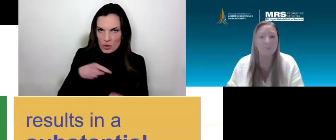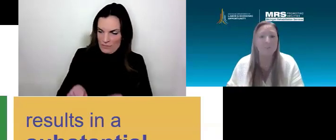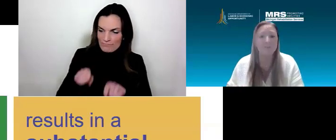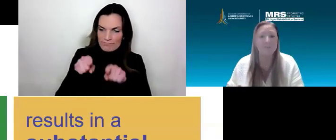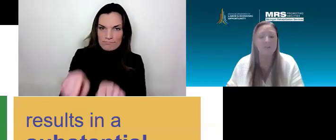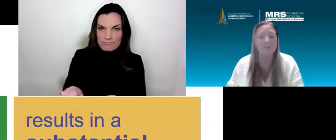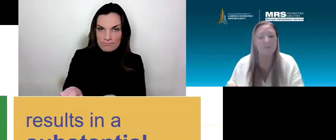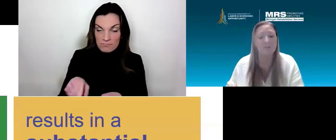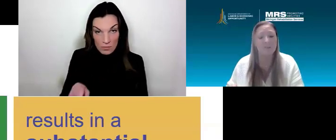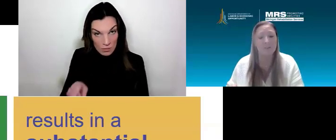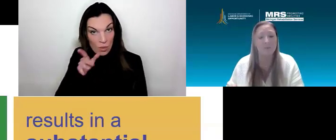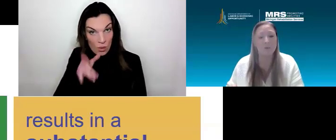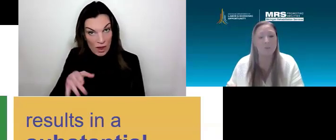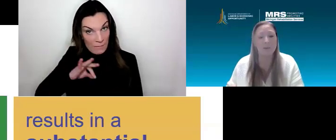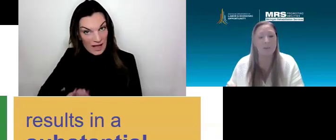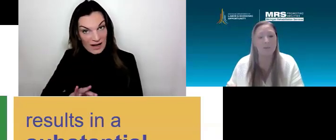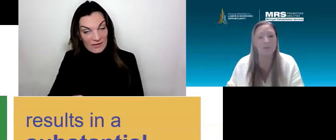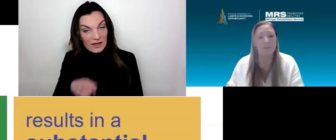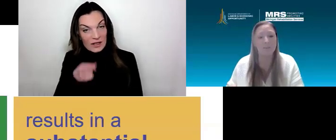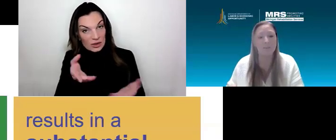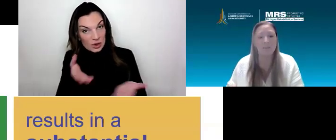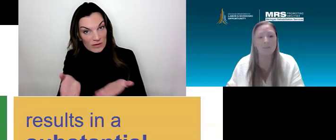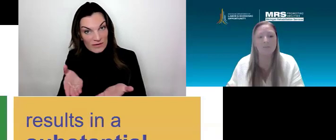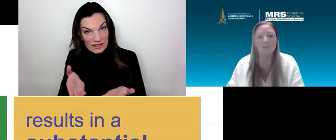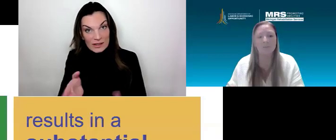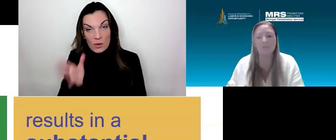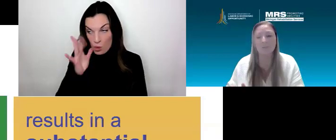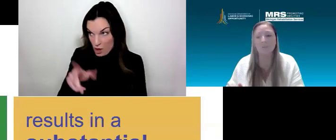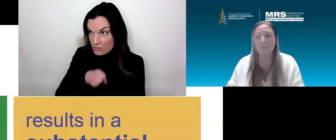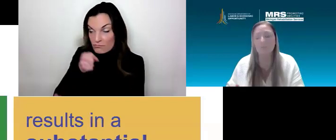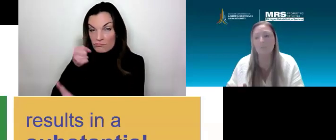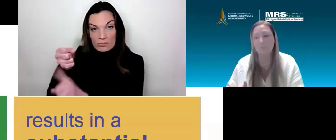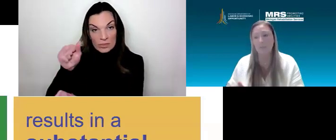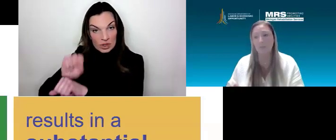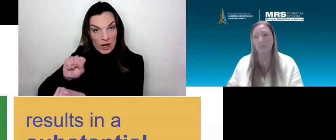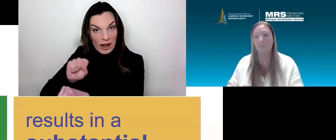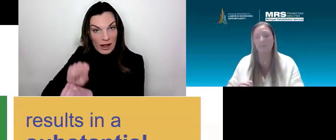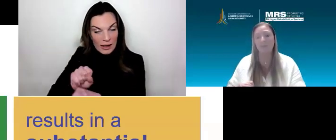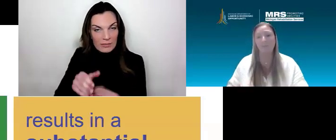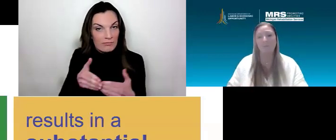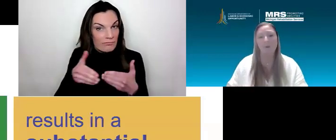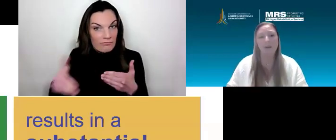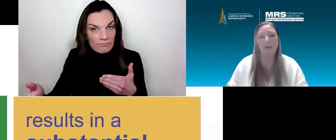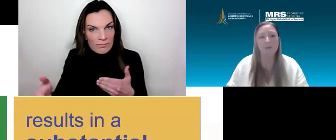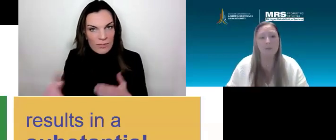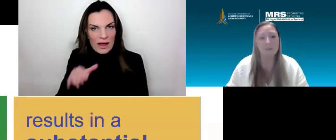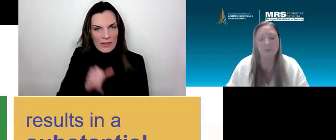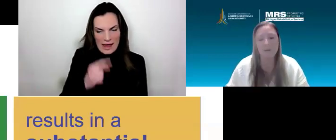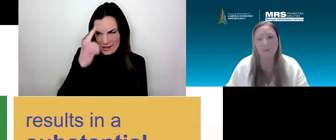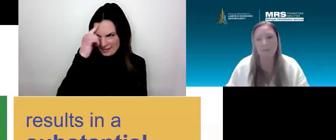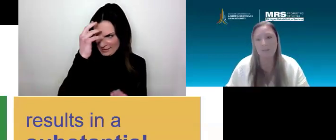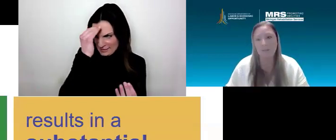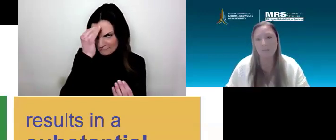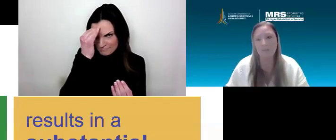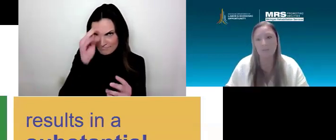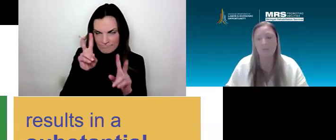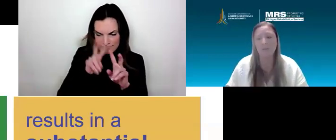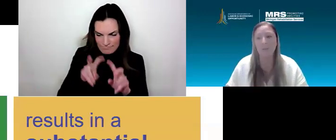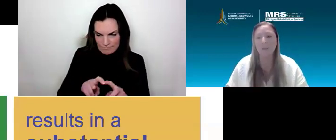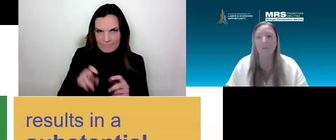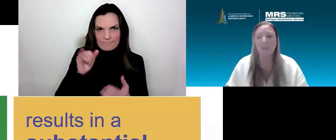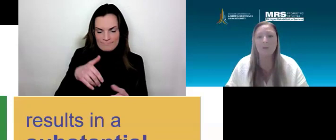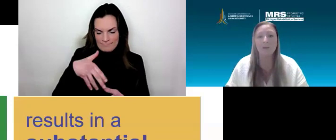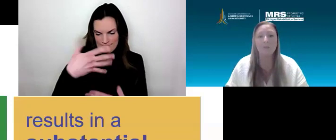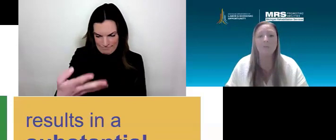services in terms of the employment outcome? So just really think of, you know, when we're gathering the medical documentation,